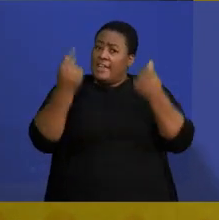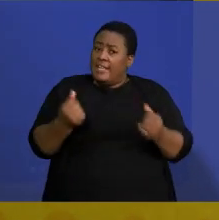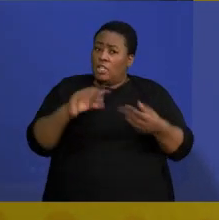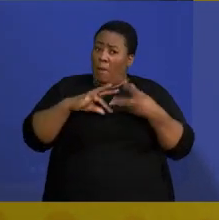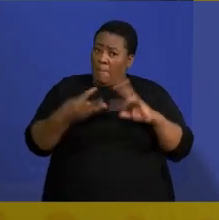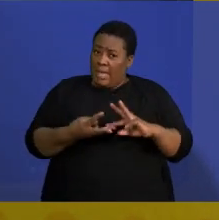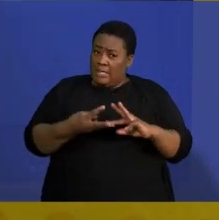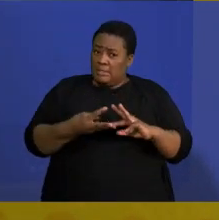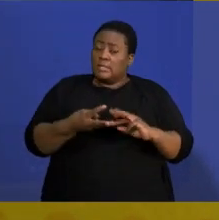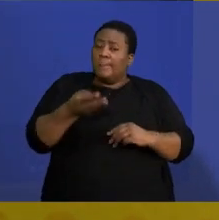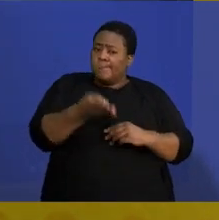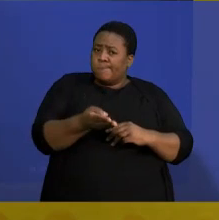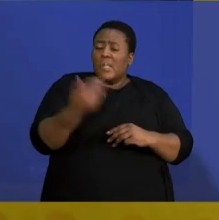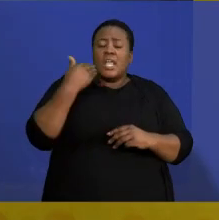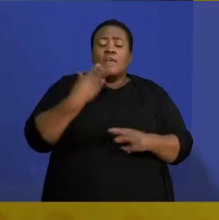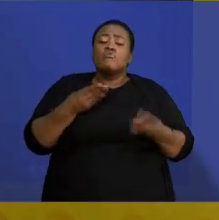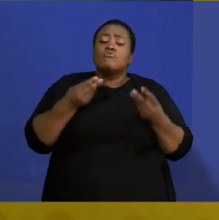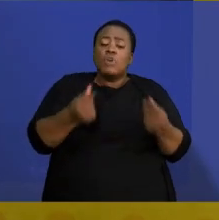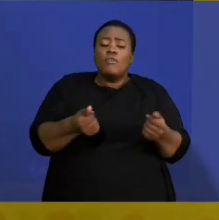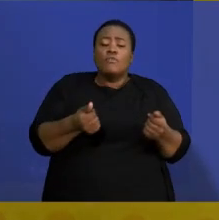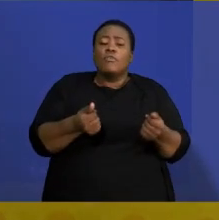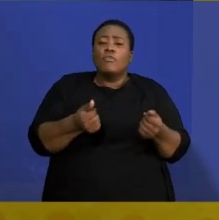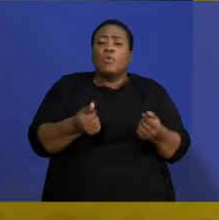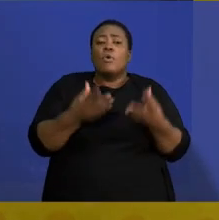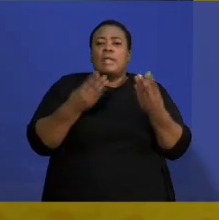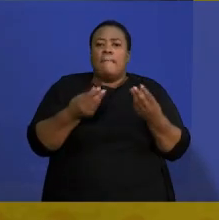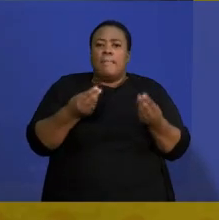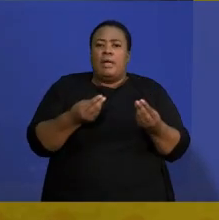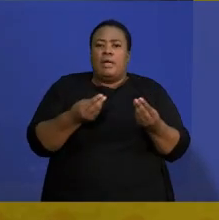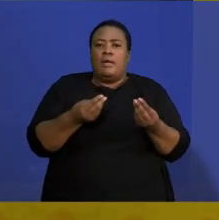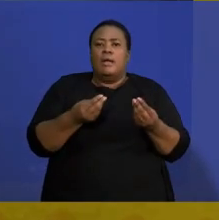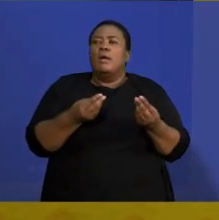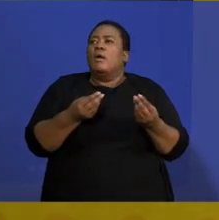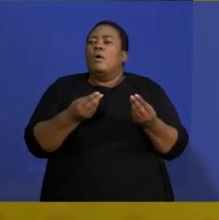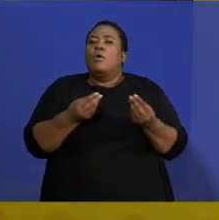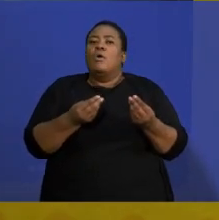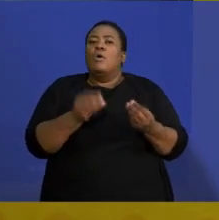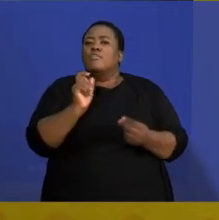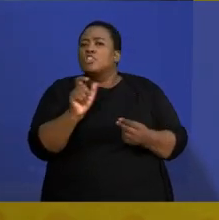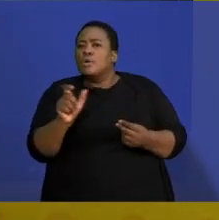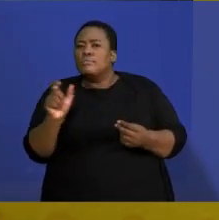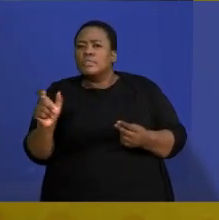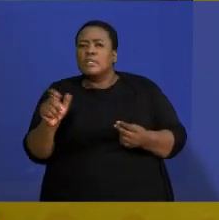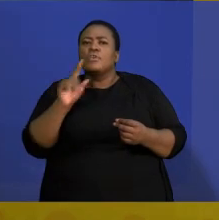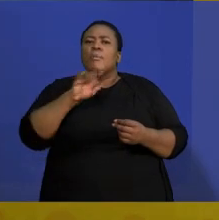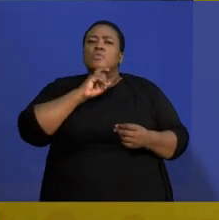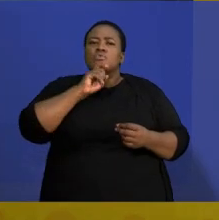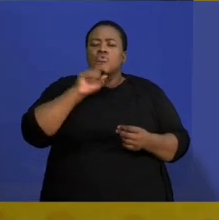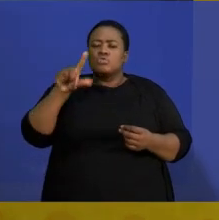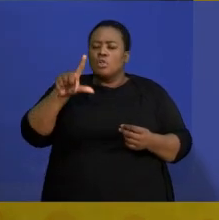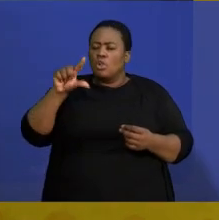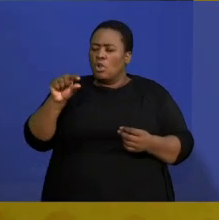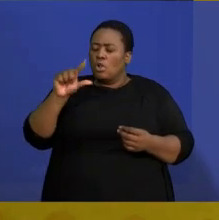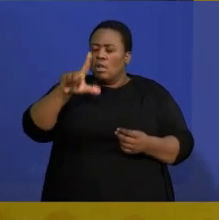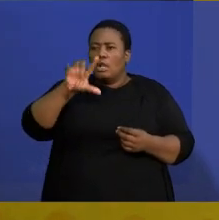If you are solving for a number of terms, you need to be introducing things like your logarithmic functions. So please